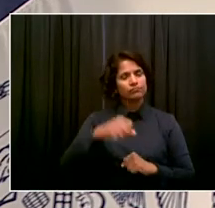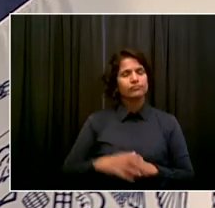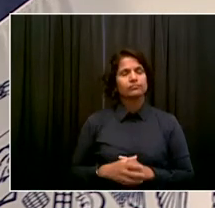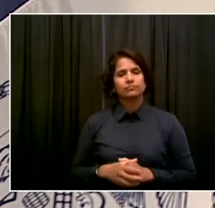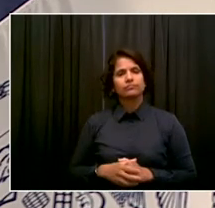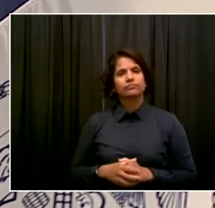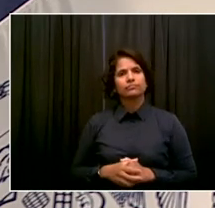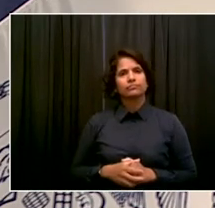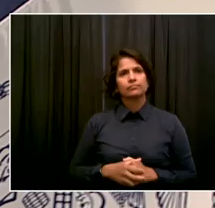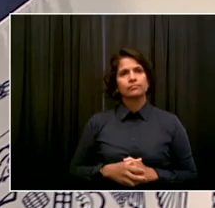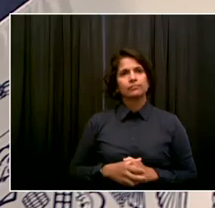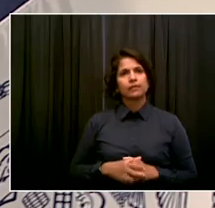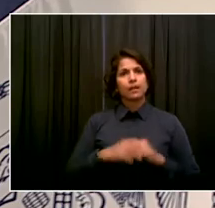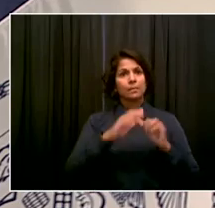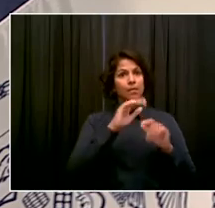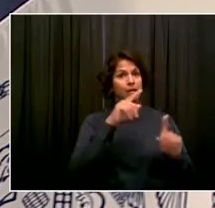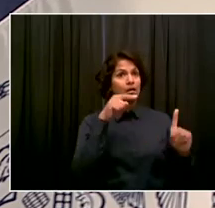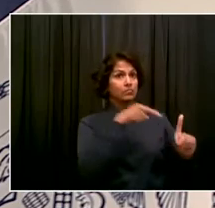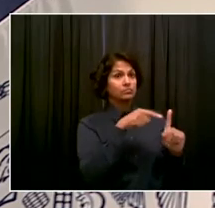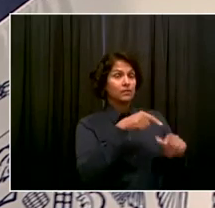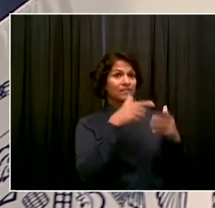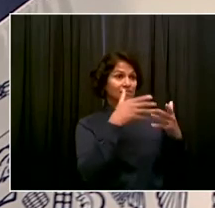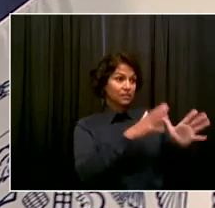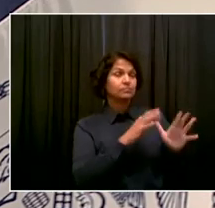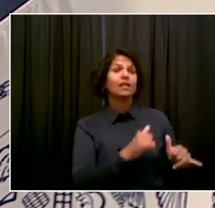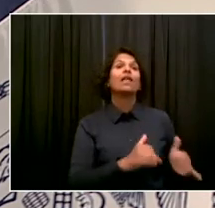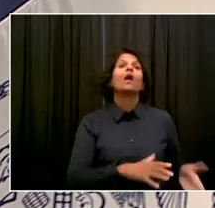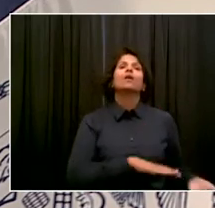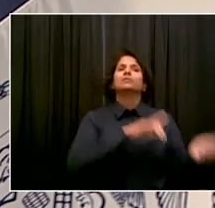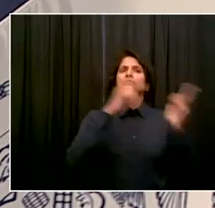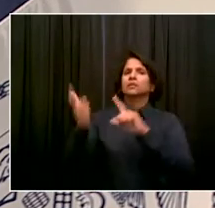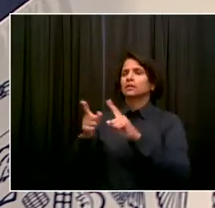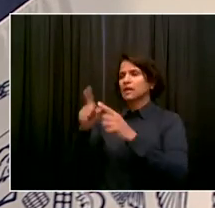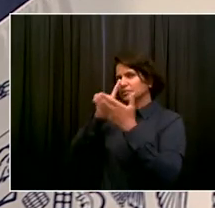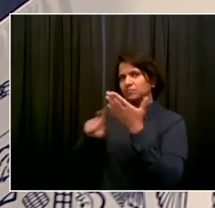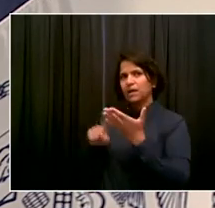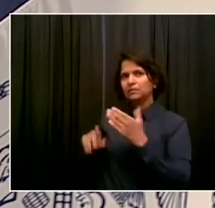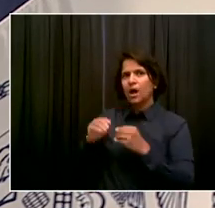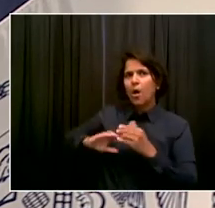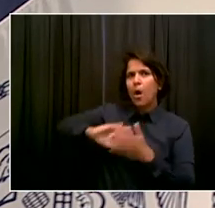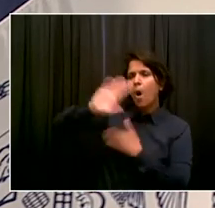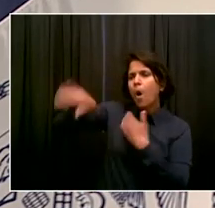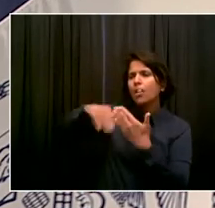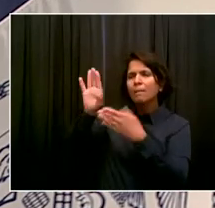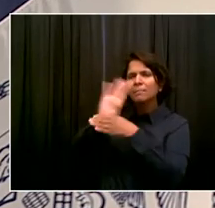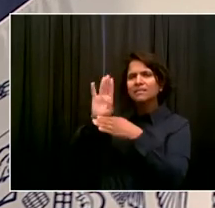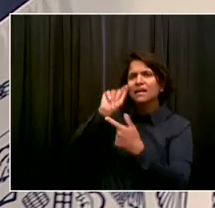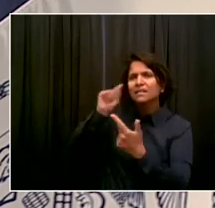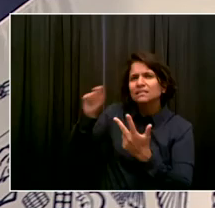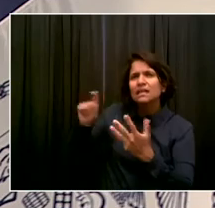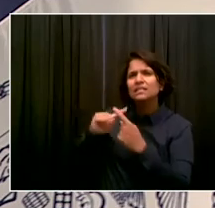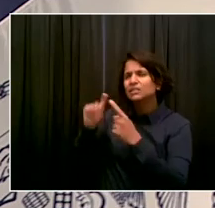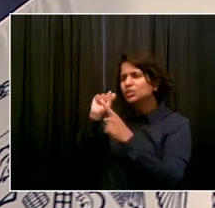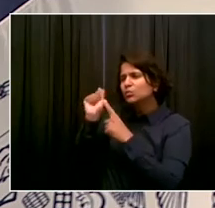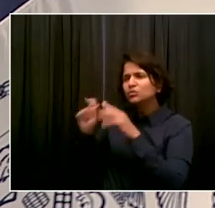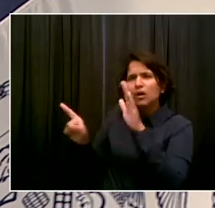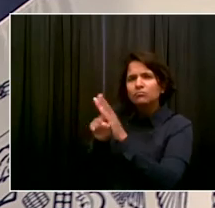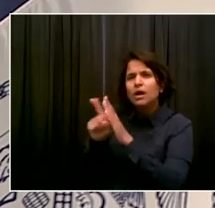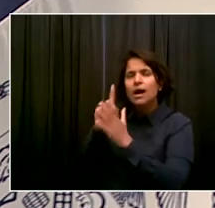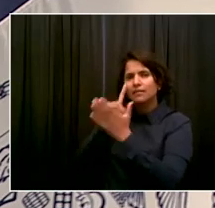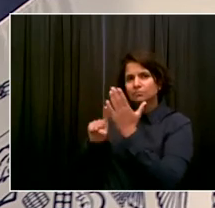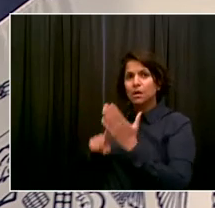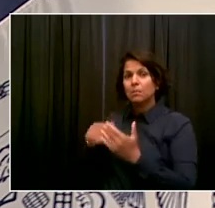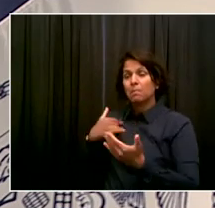at other areas as well, other types of businesses, and absolutely consider whether it makes sense to do something similar.